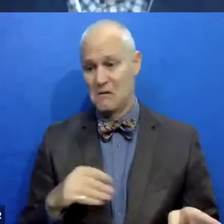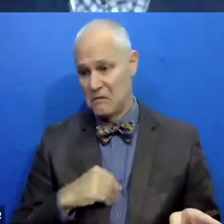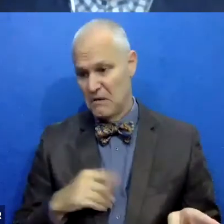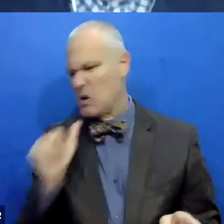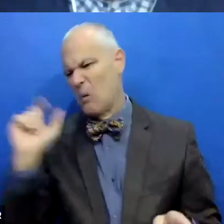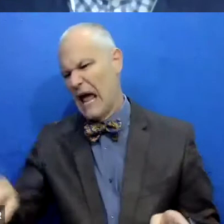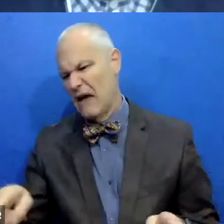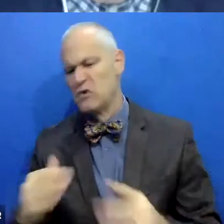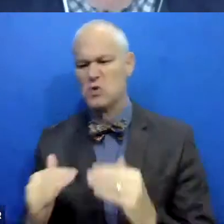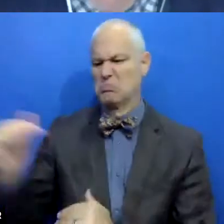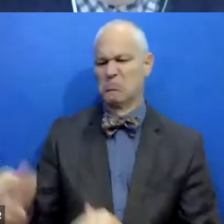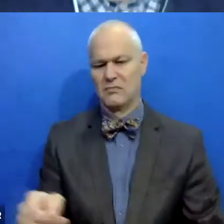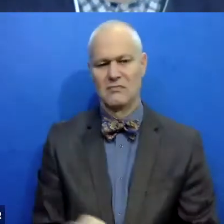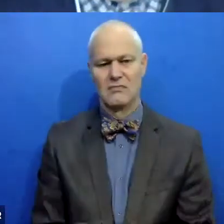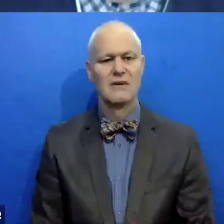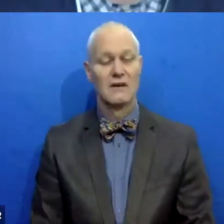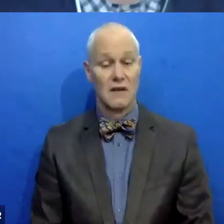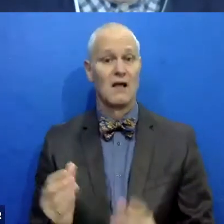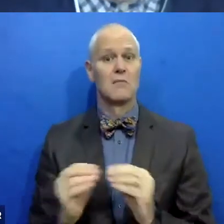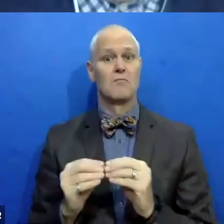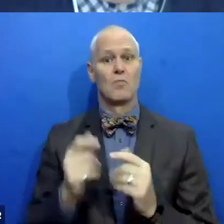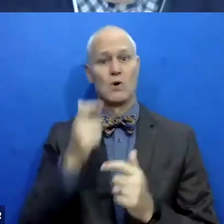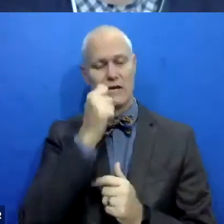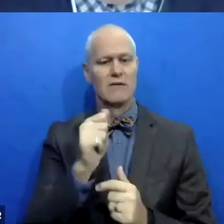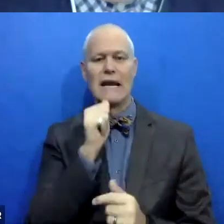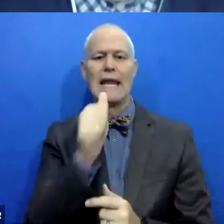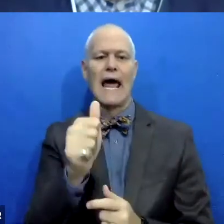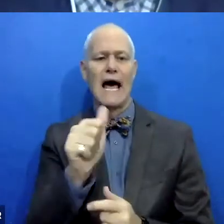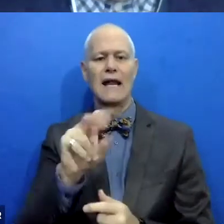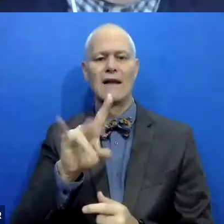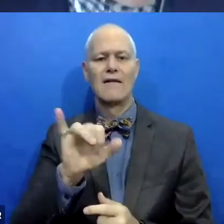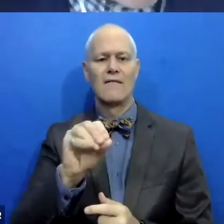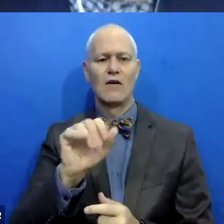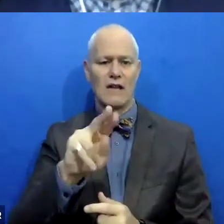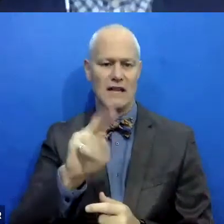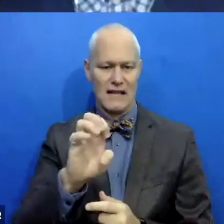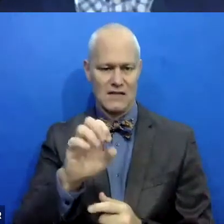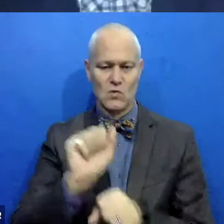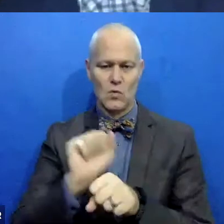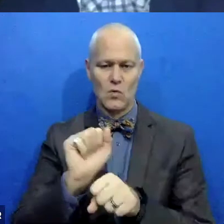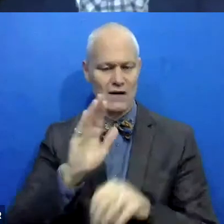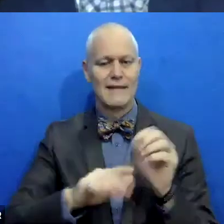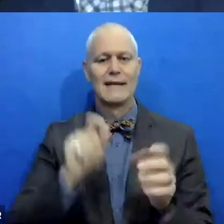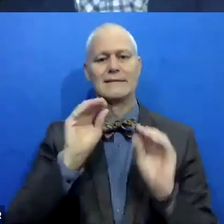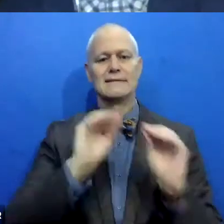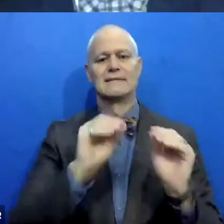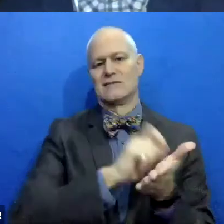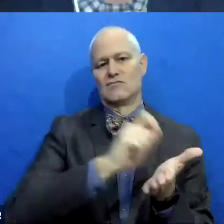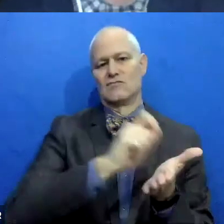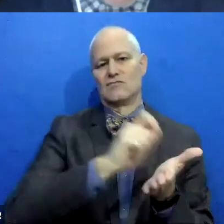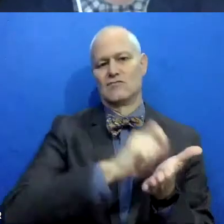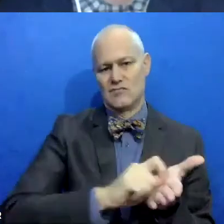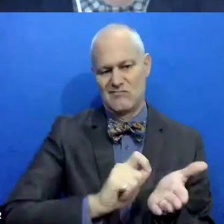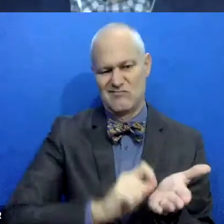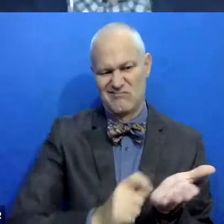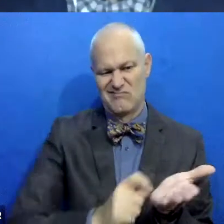was far more interested in doing non-violence work than I was in teaching semi-colons in five paragraph essays. So I started trying to find